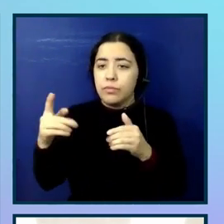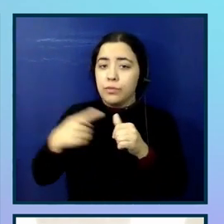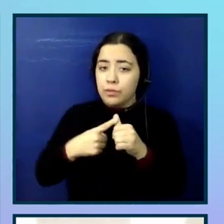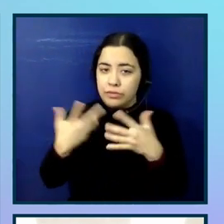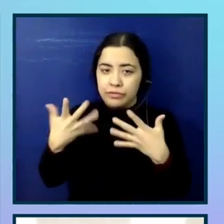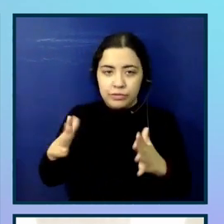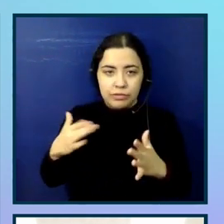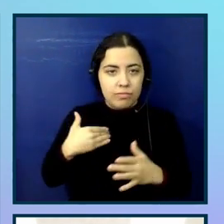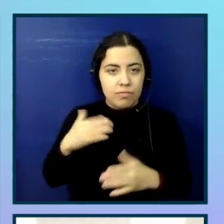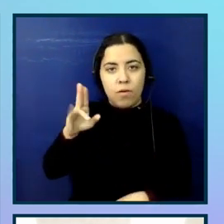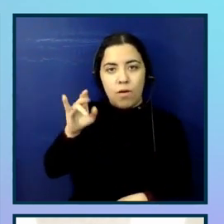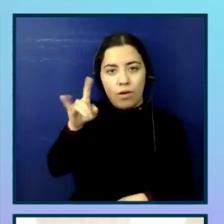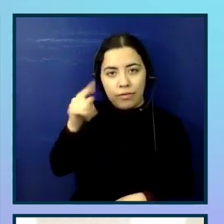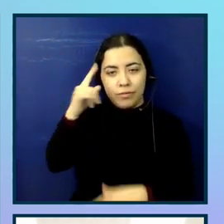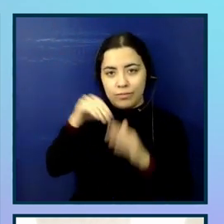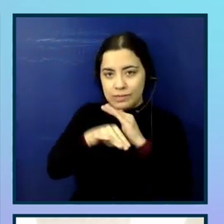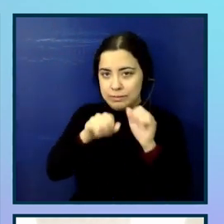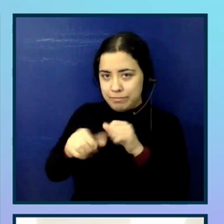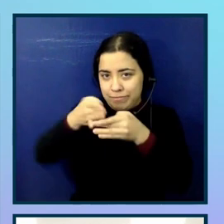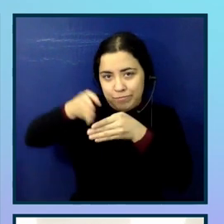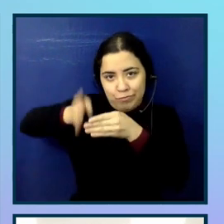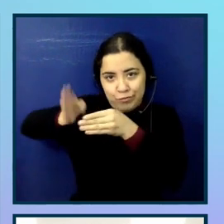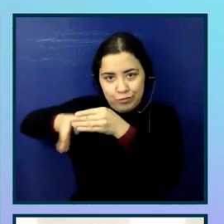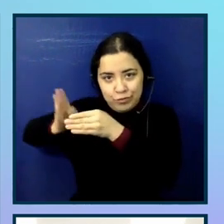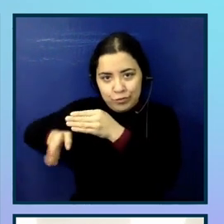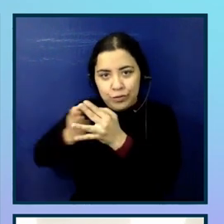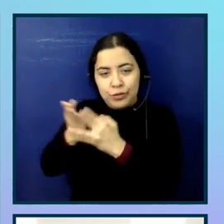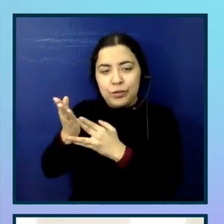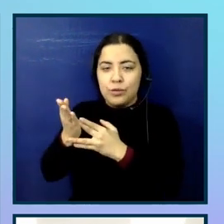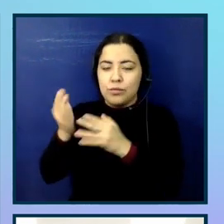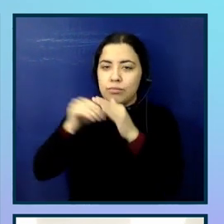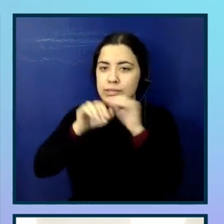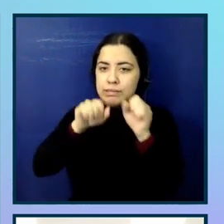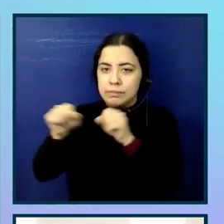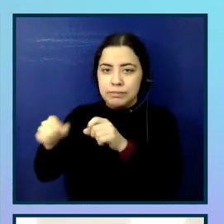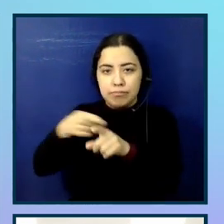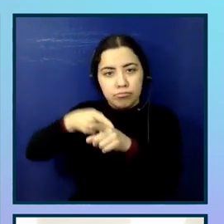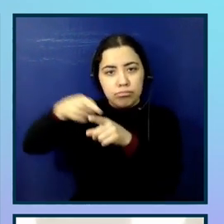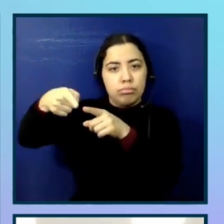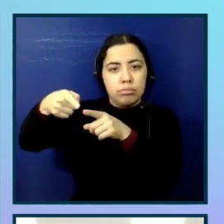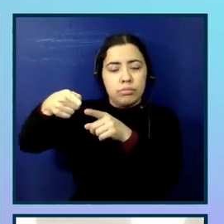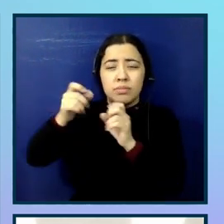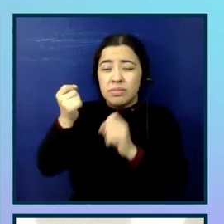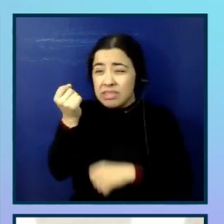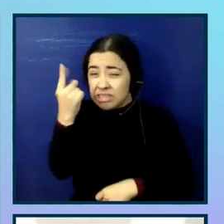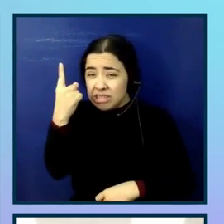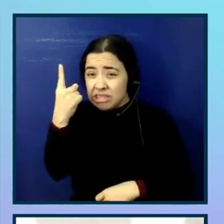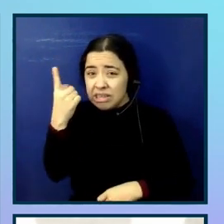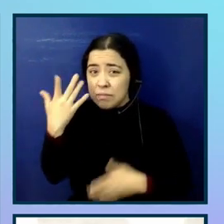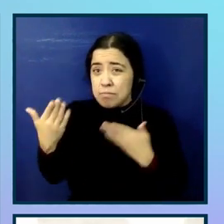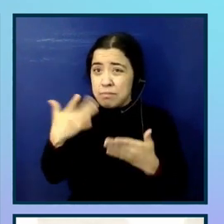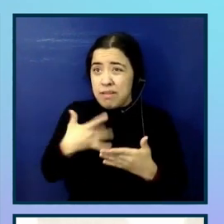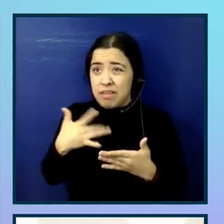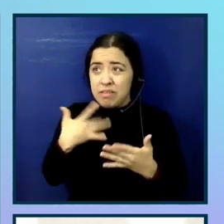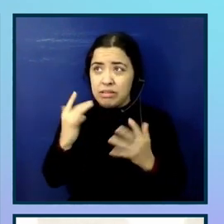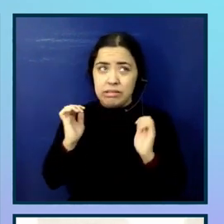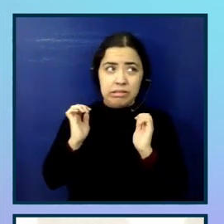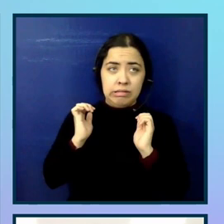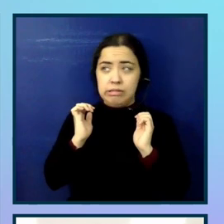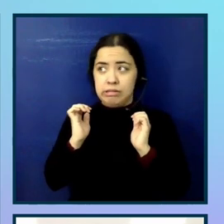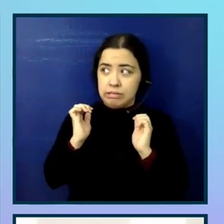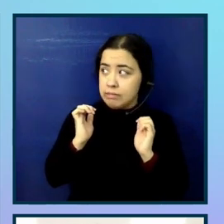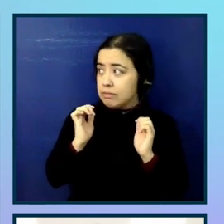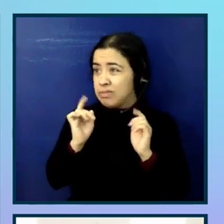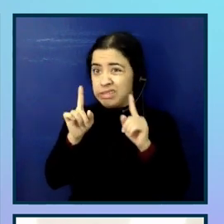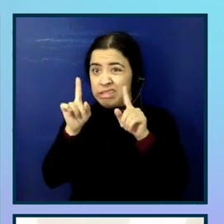accessibility audit completed by accessibility specialists. And obviously, this can be quite scary. It's kind of like taking a test that you haven't really